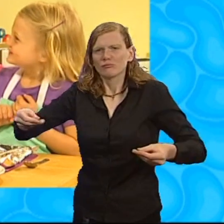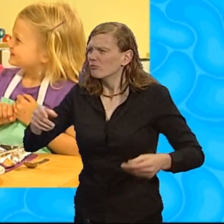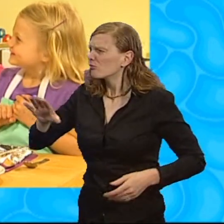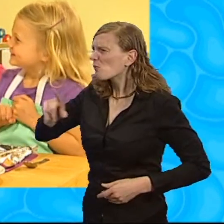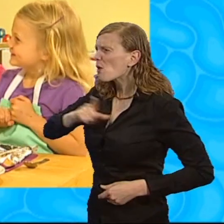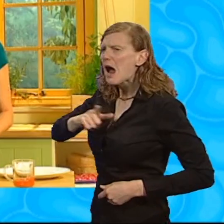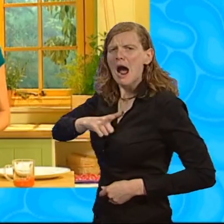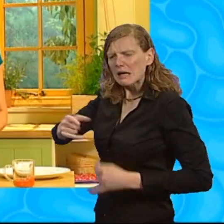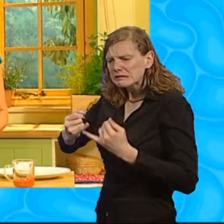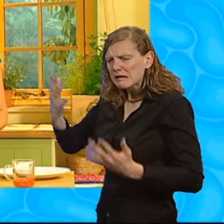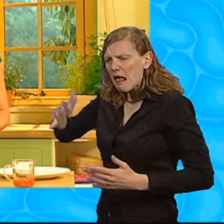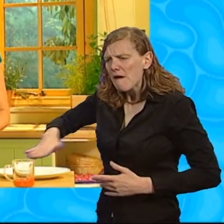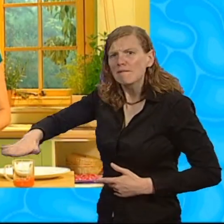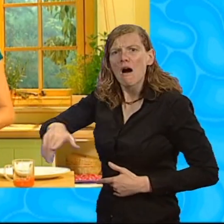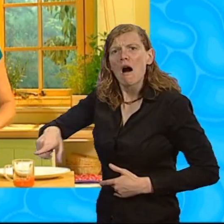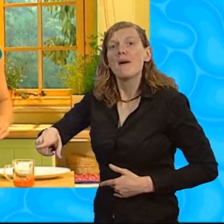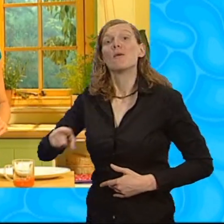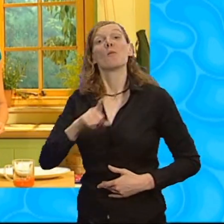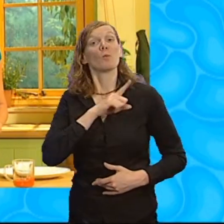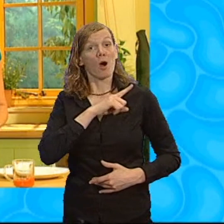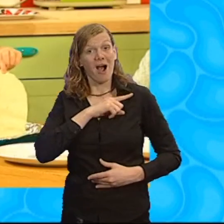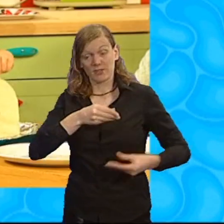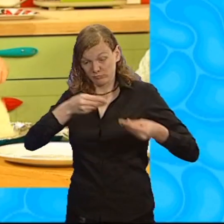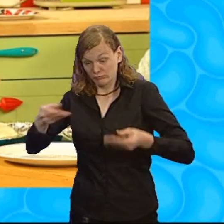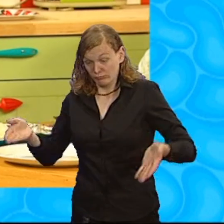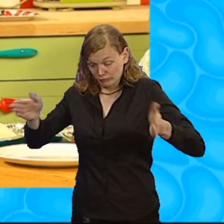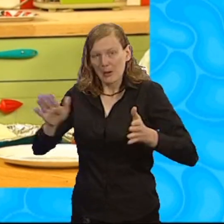White tin foil because it will help it cook when it's in the oven.